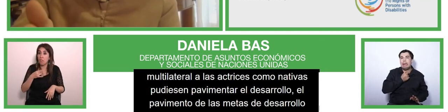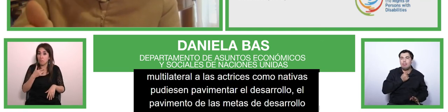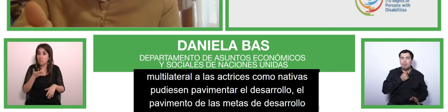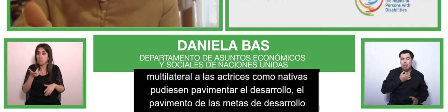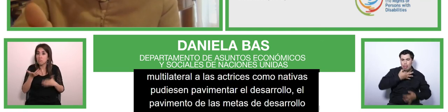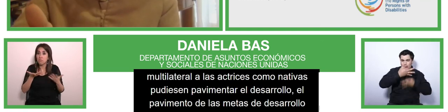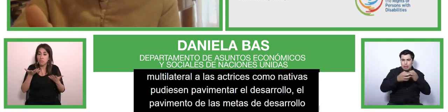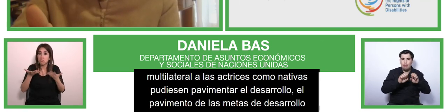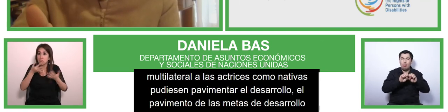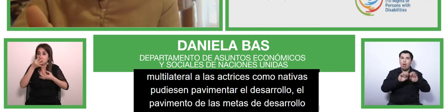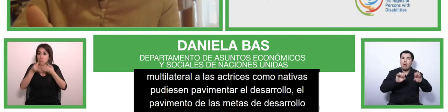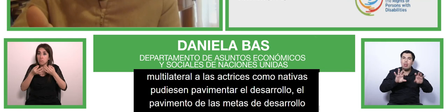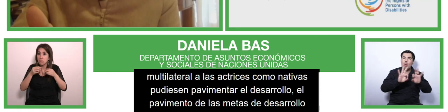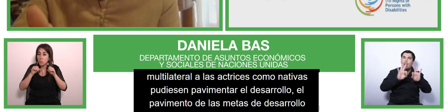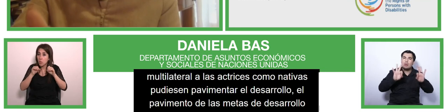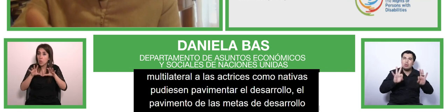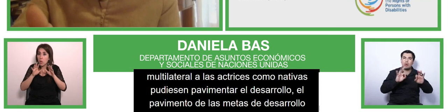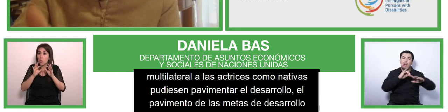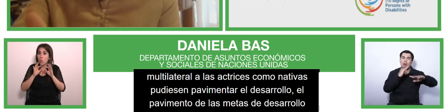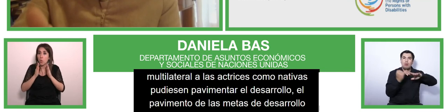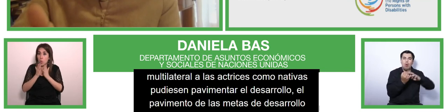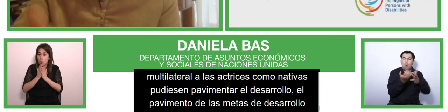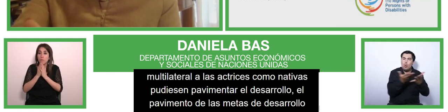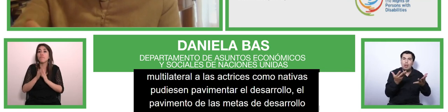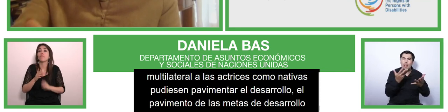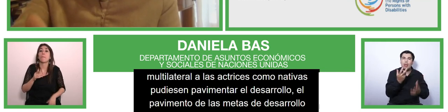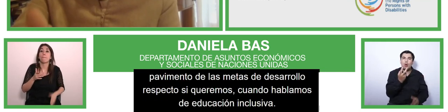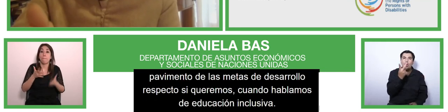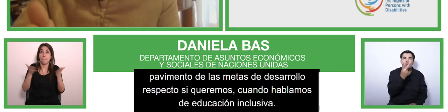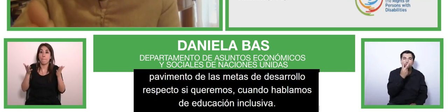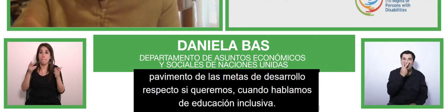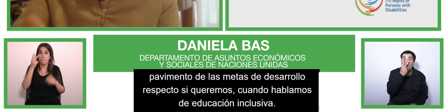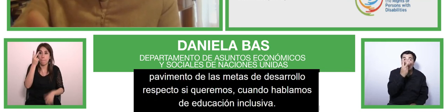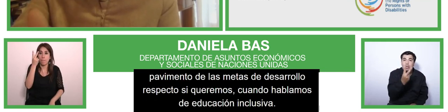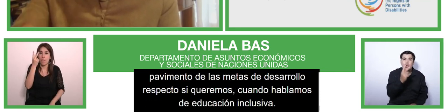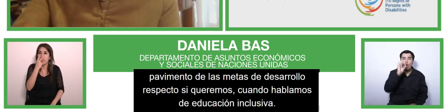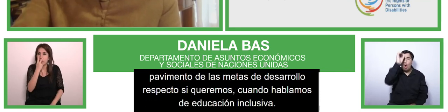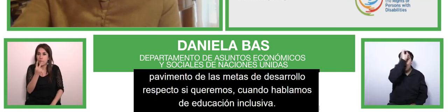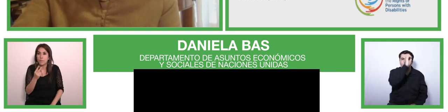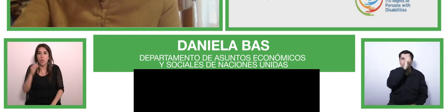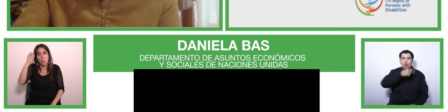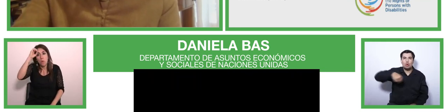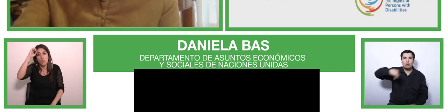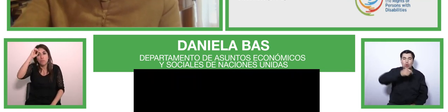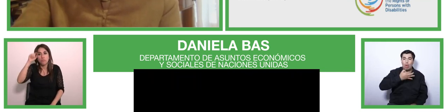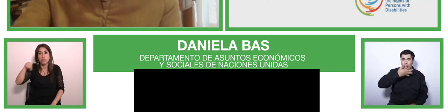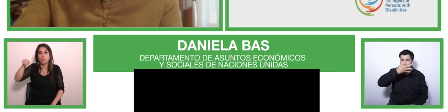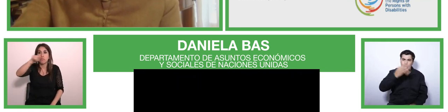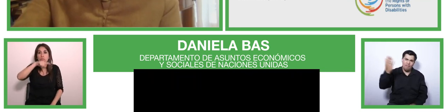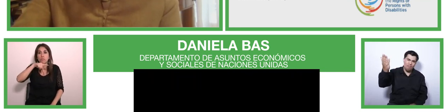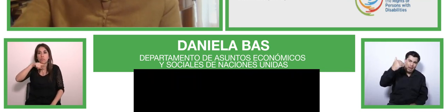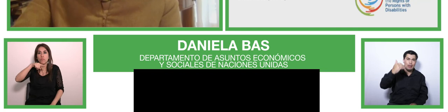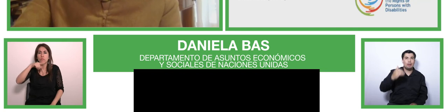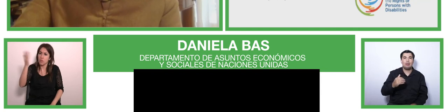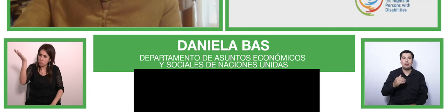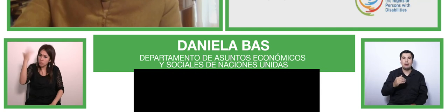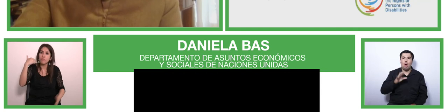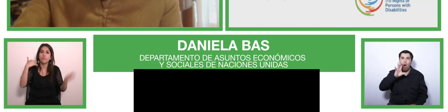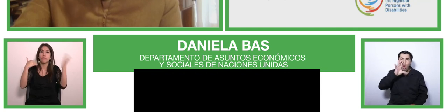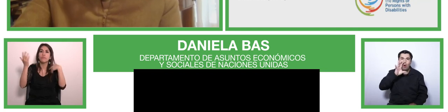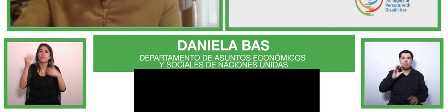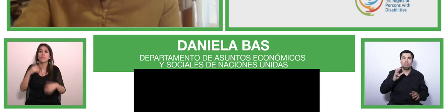engagement, we needed to call attention to policy choices and integrated approaches